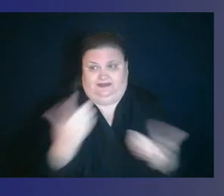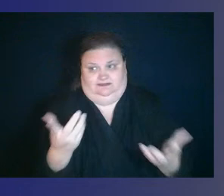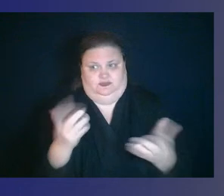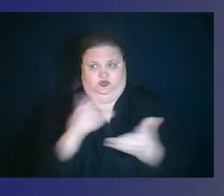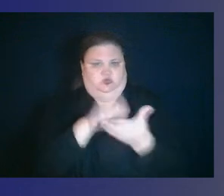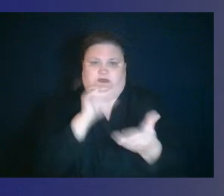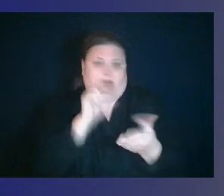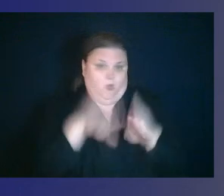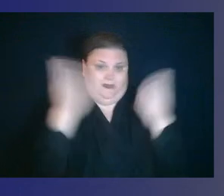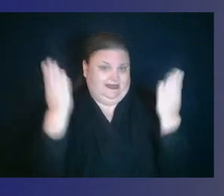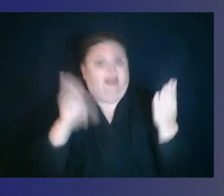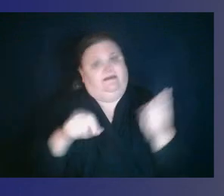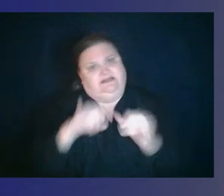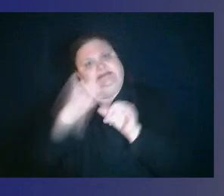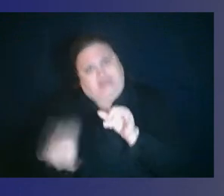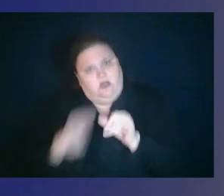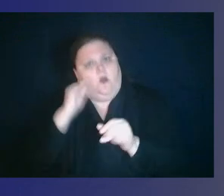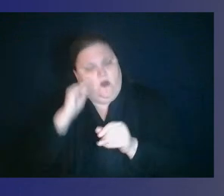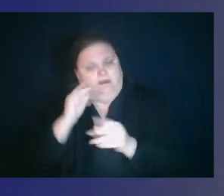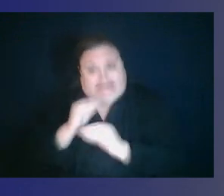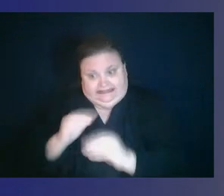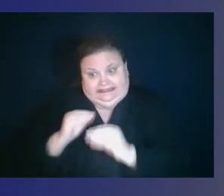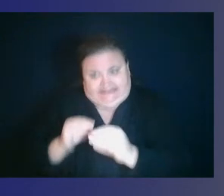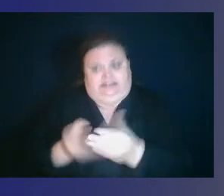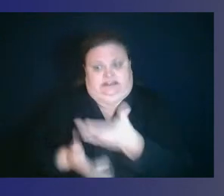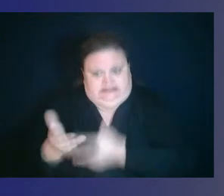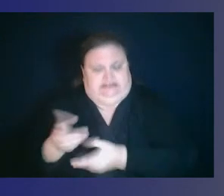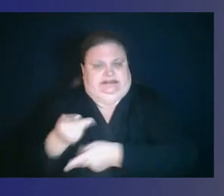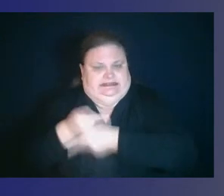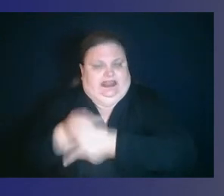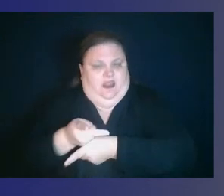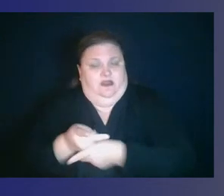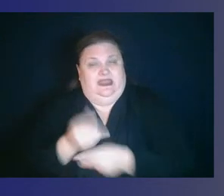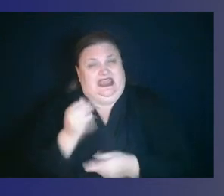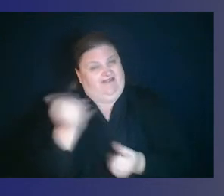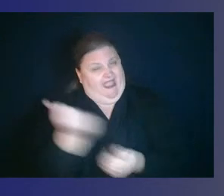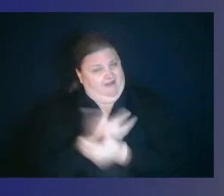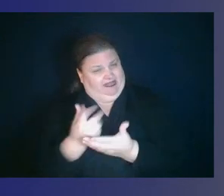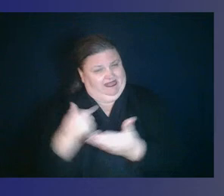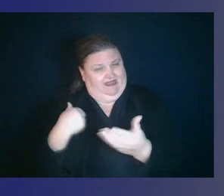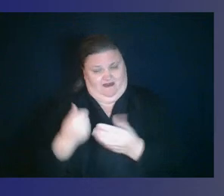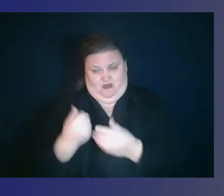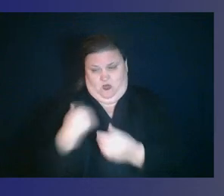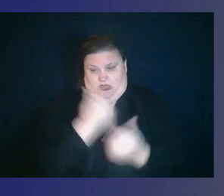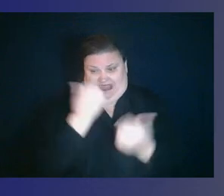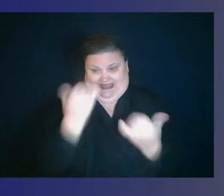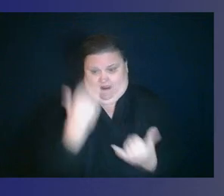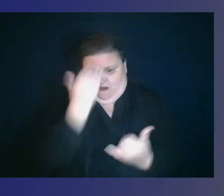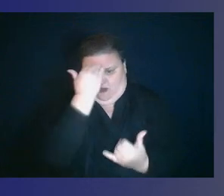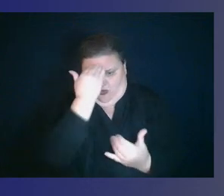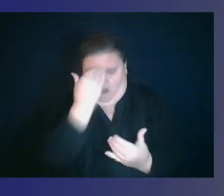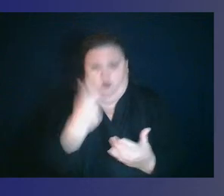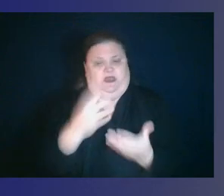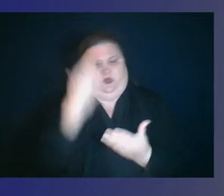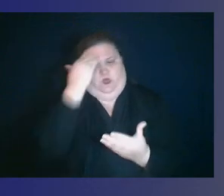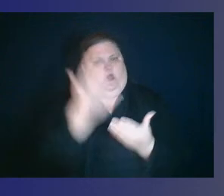about, you know, a year ago. If we know everything now, a year ago, what would it have taken to keep schools open?